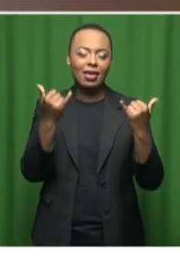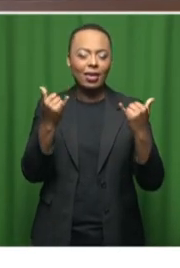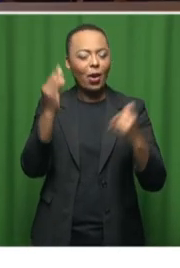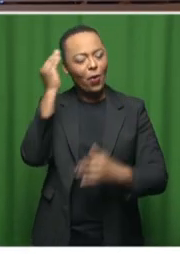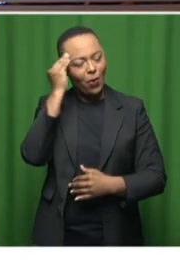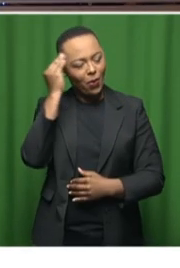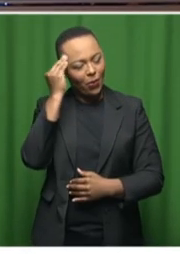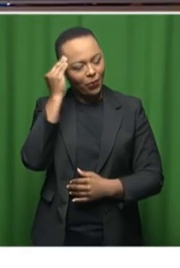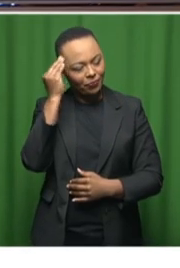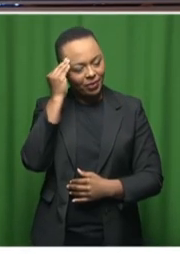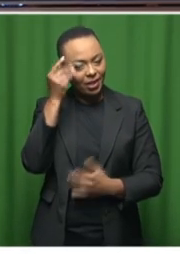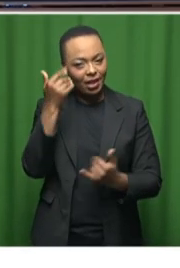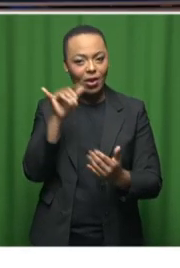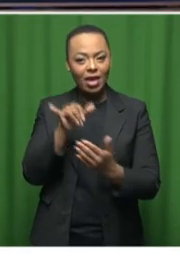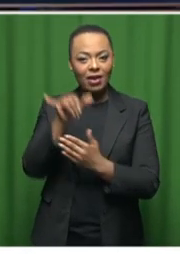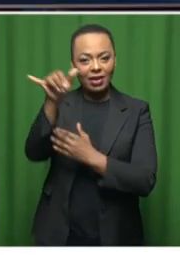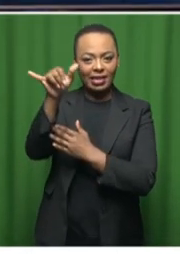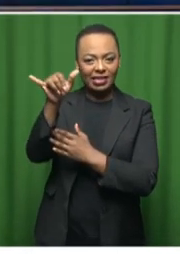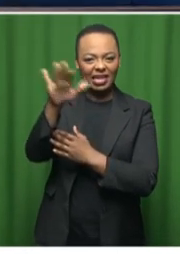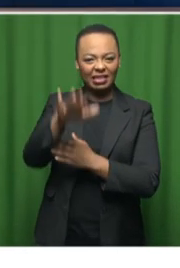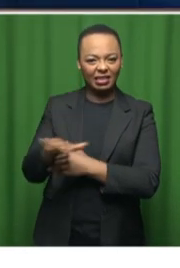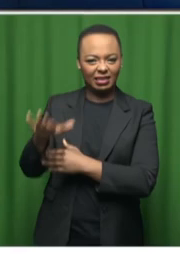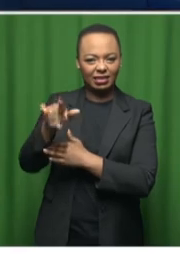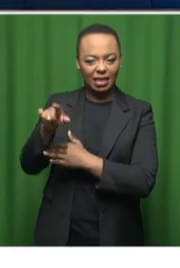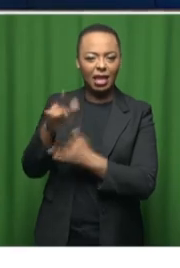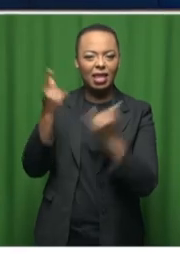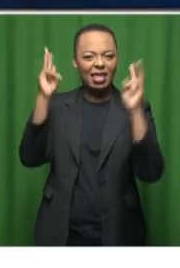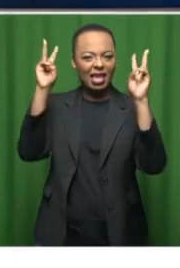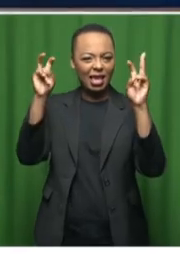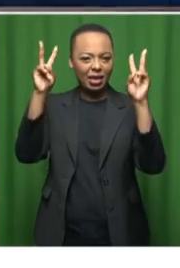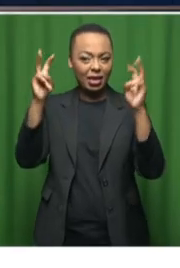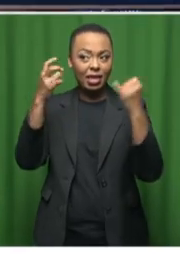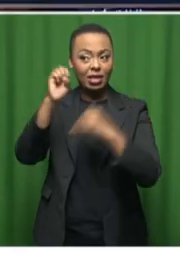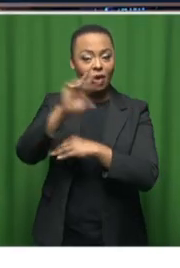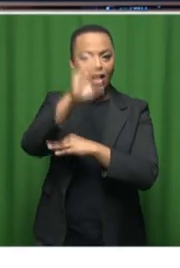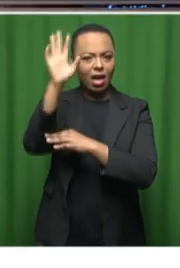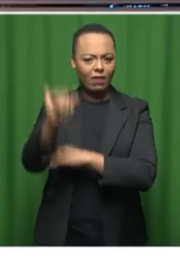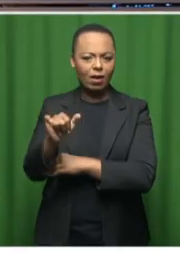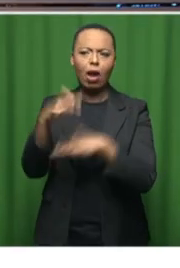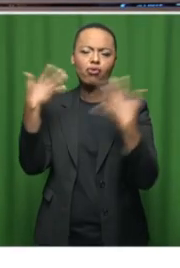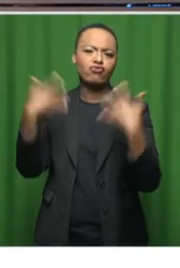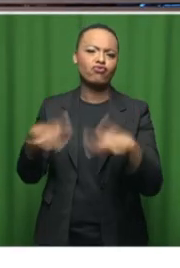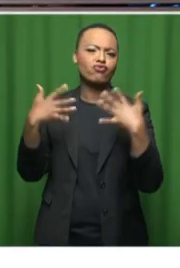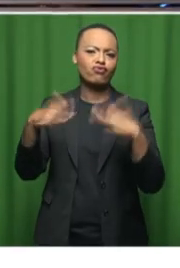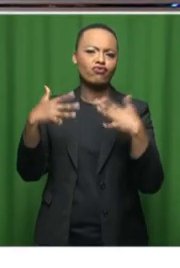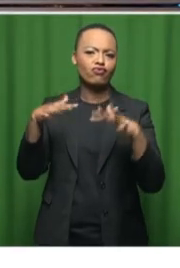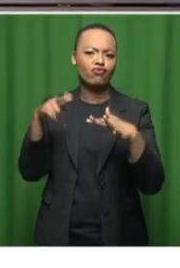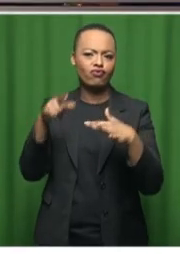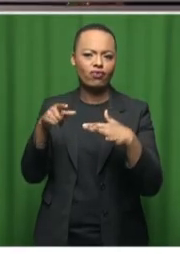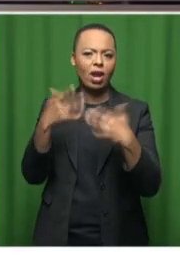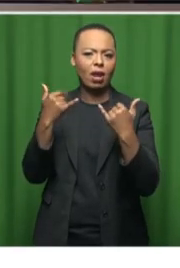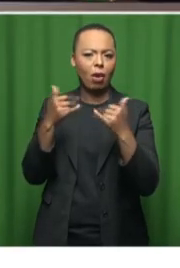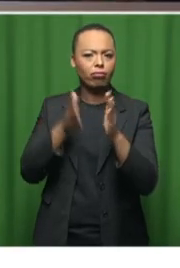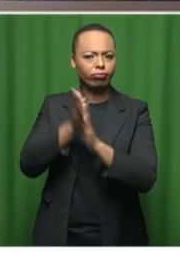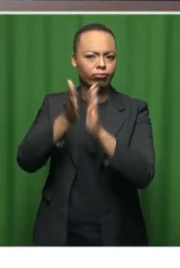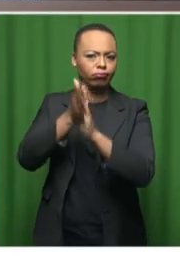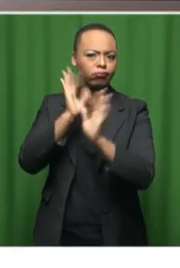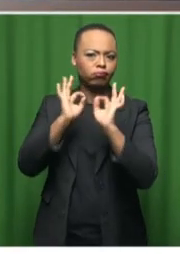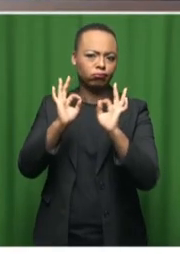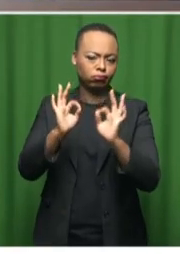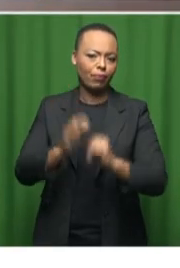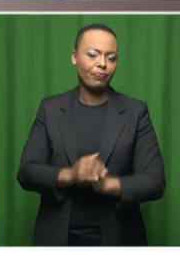you know, in the aviation space, South Africa has always had a wonderful track record. And we seem to continue there.